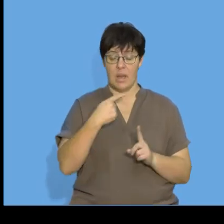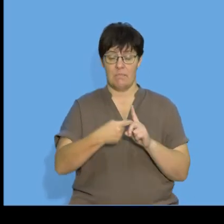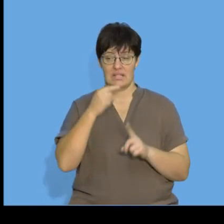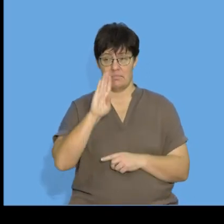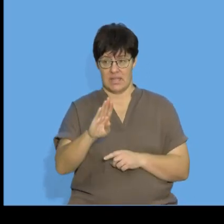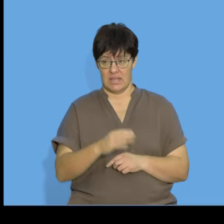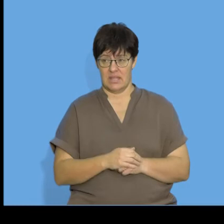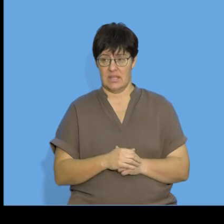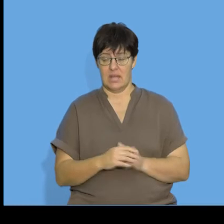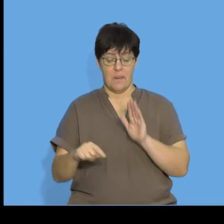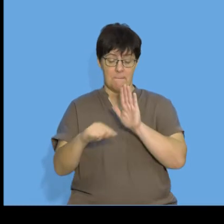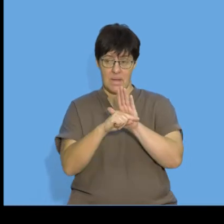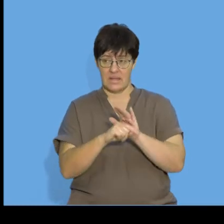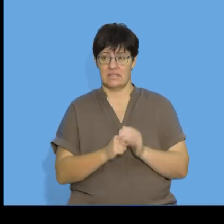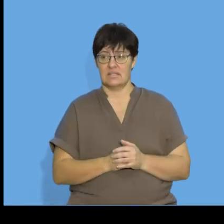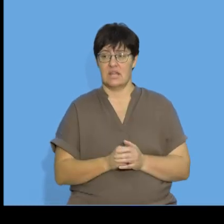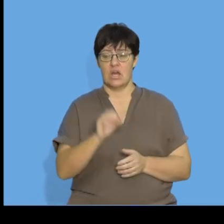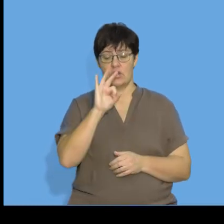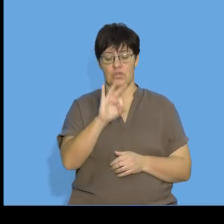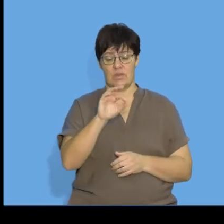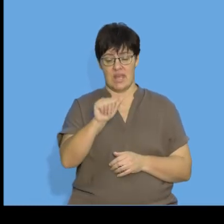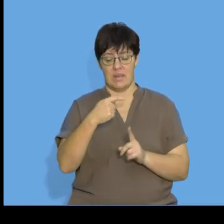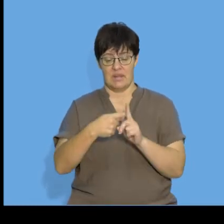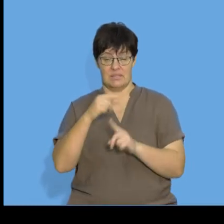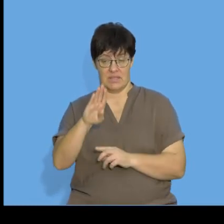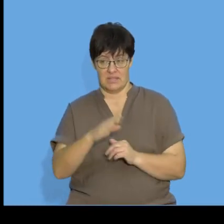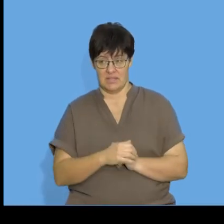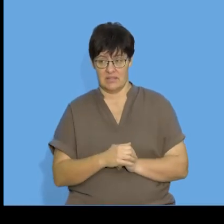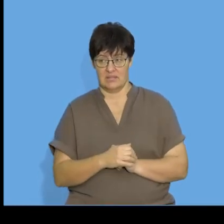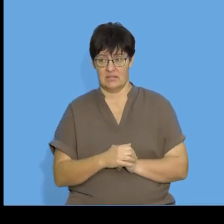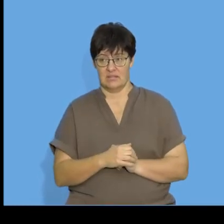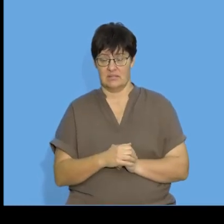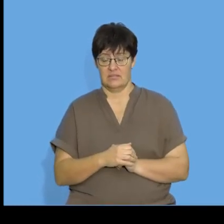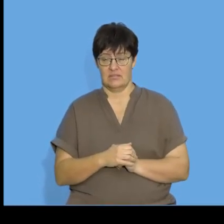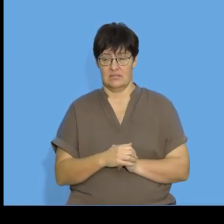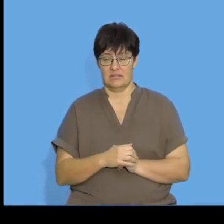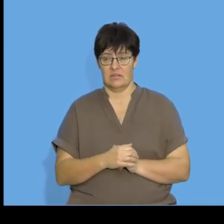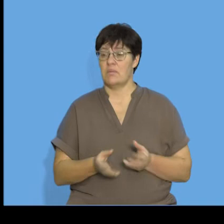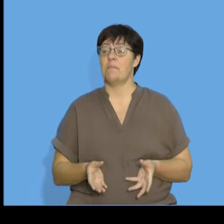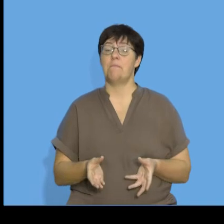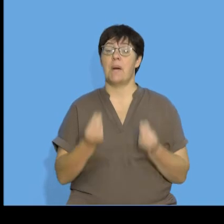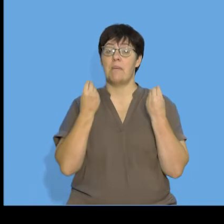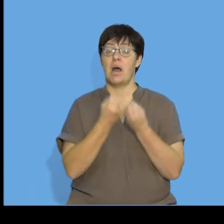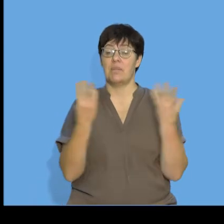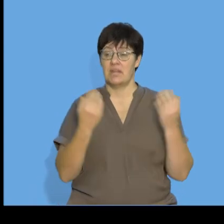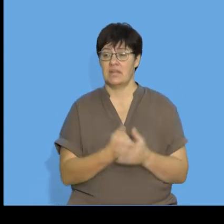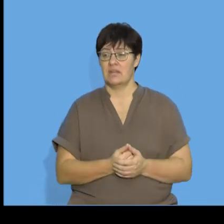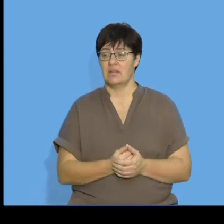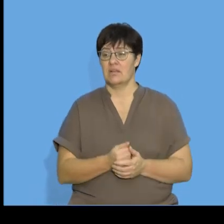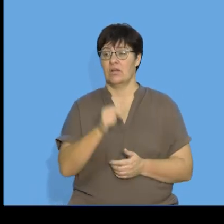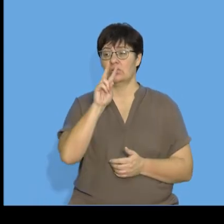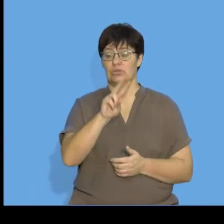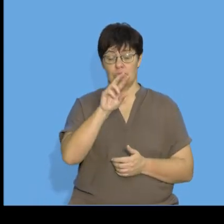plus b and I'm going to subtract three a plus b and that gives me